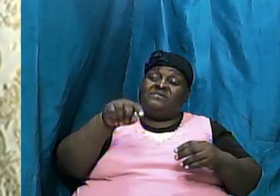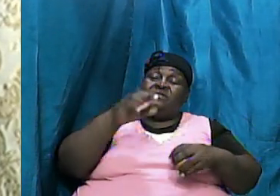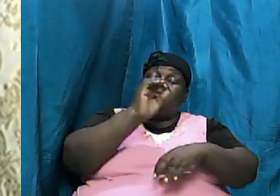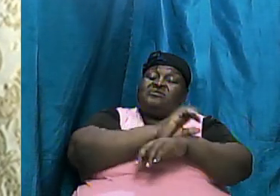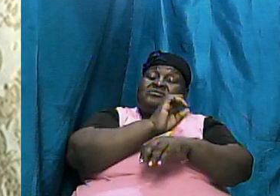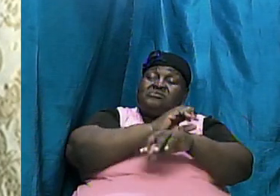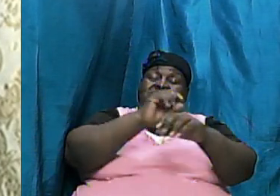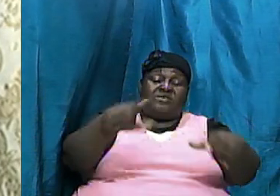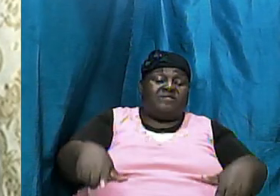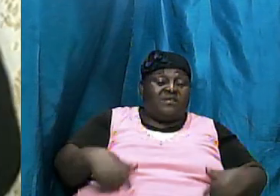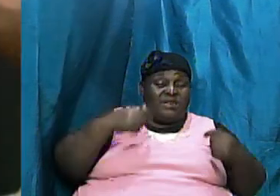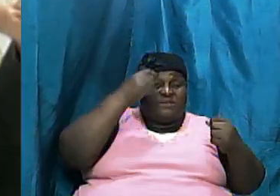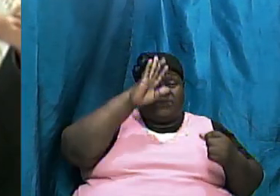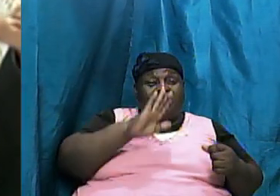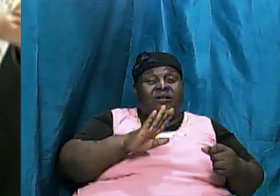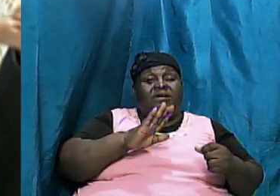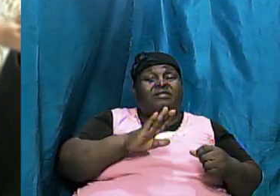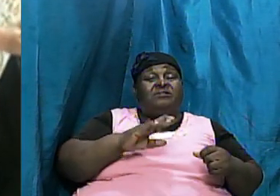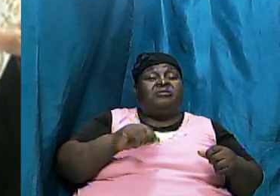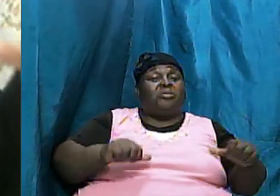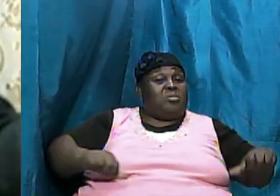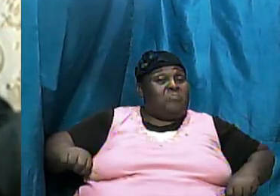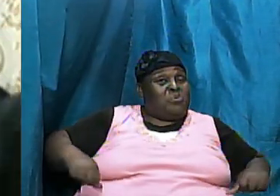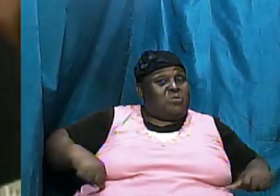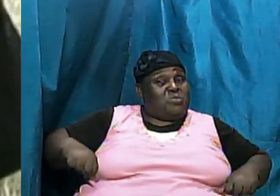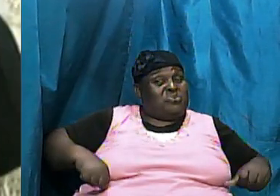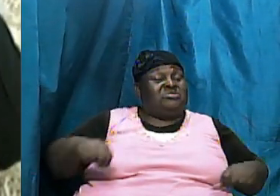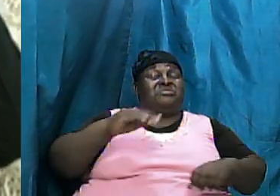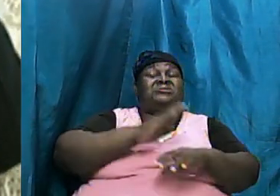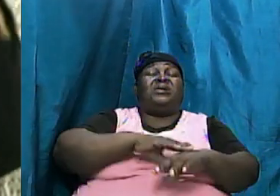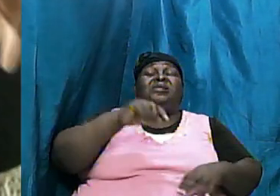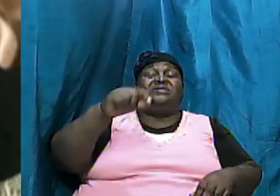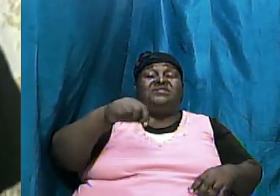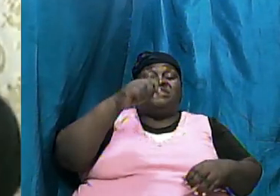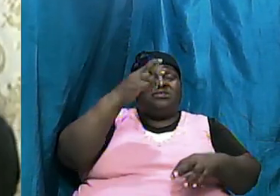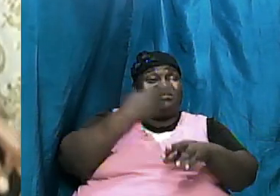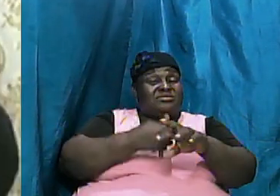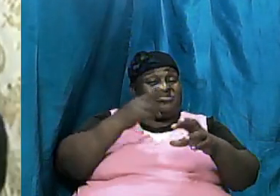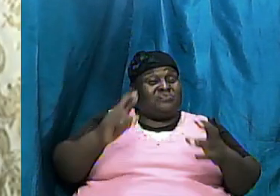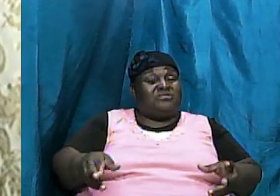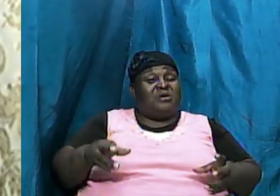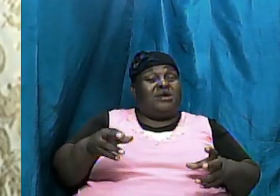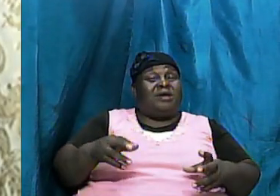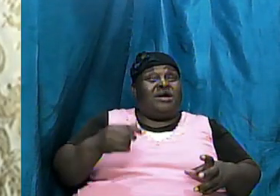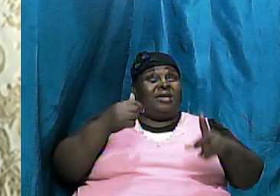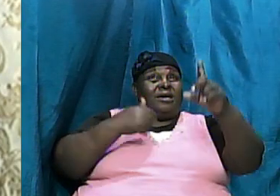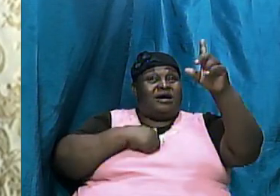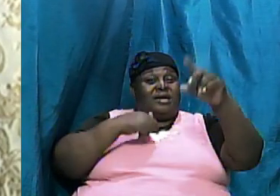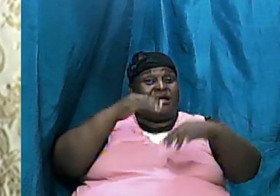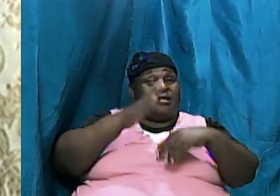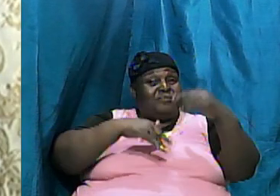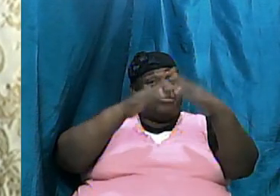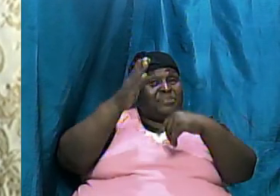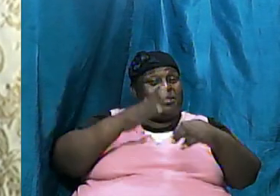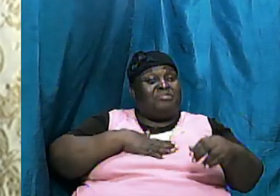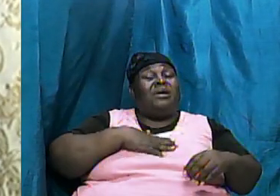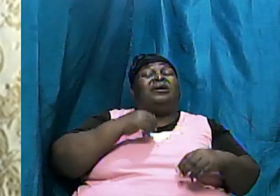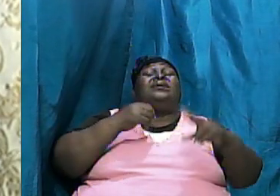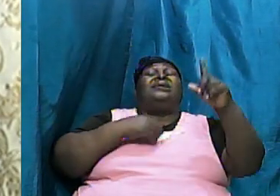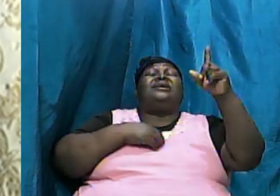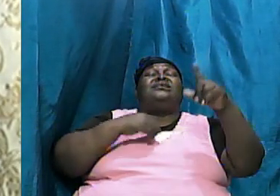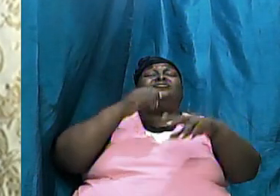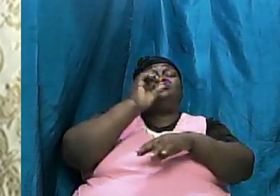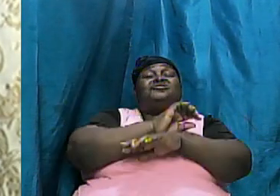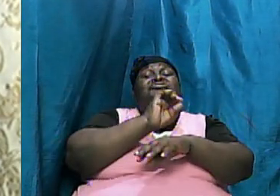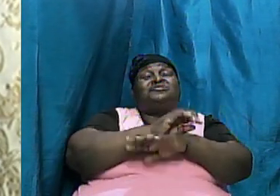this rock I will build my church Jesus speaking and the gates of hell shall not prevail against it and we